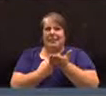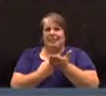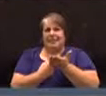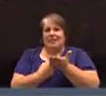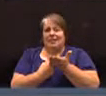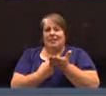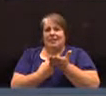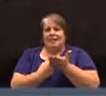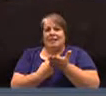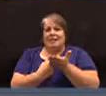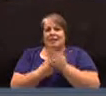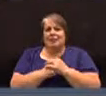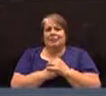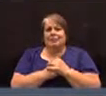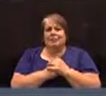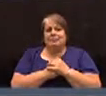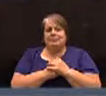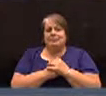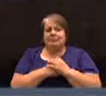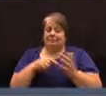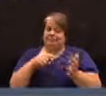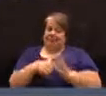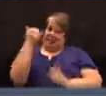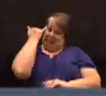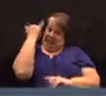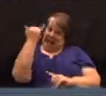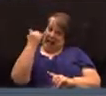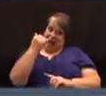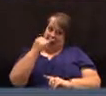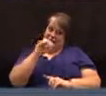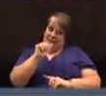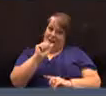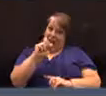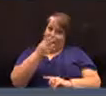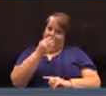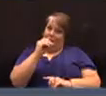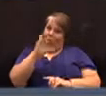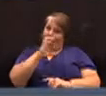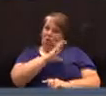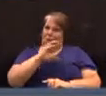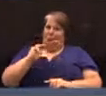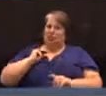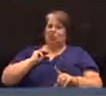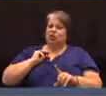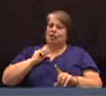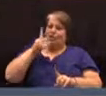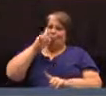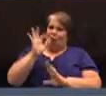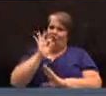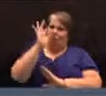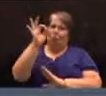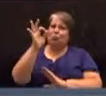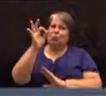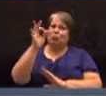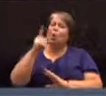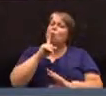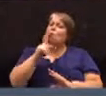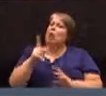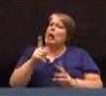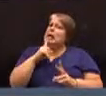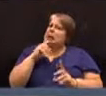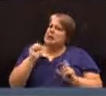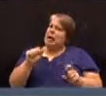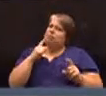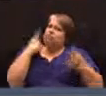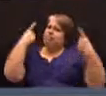and this idea of a commission, it seems to me, would lend itself very, um, effectively to, to bringing